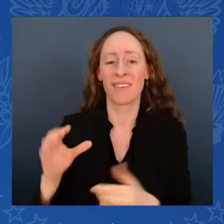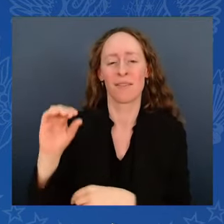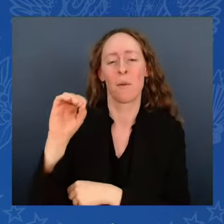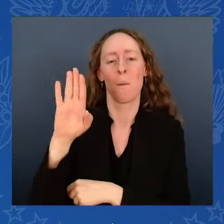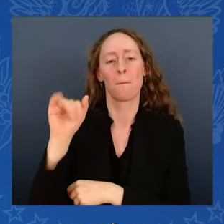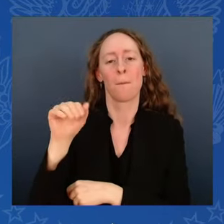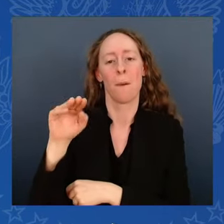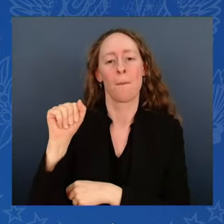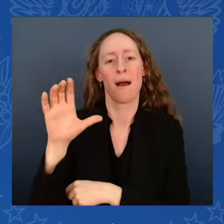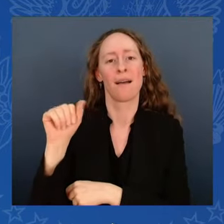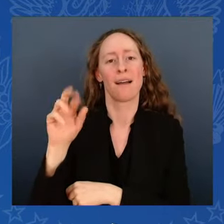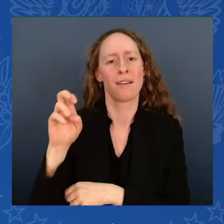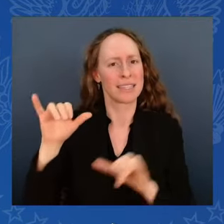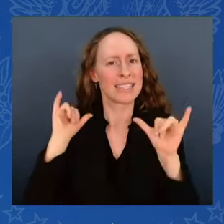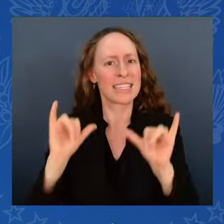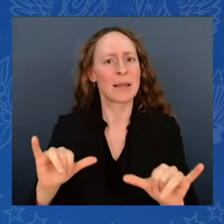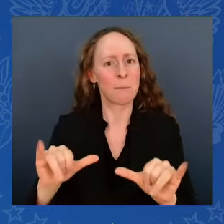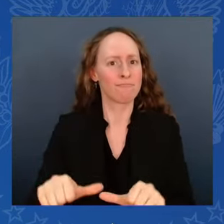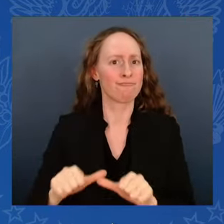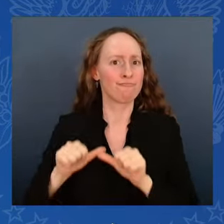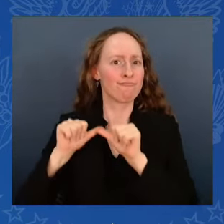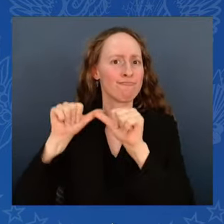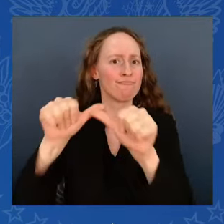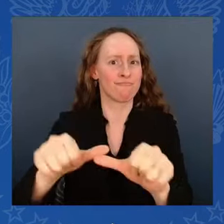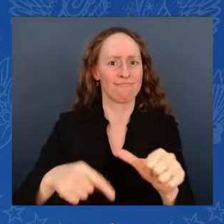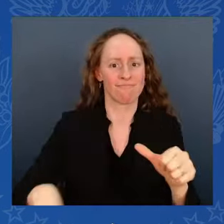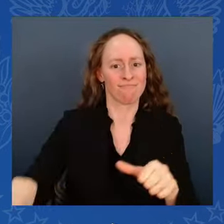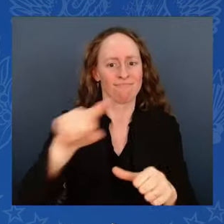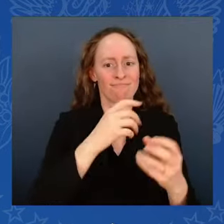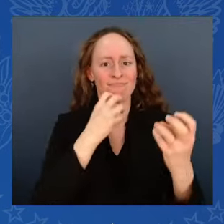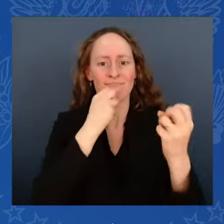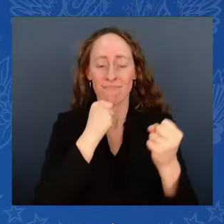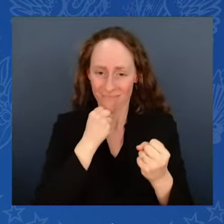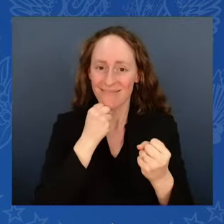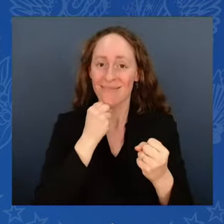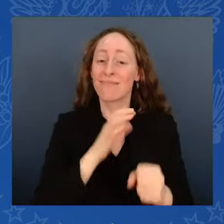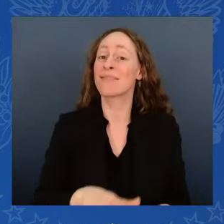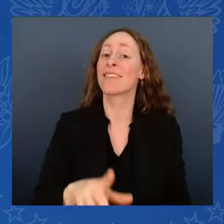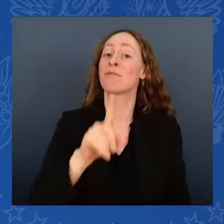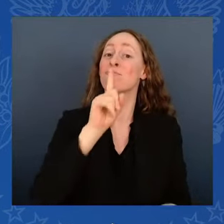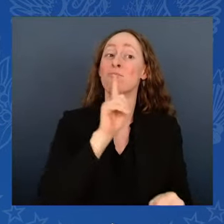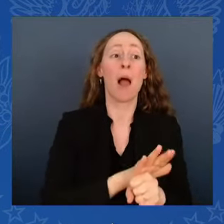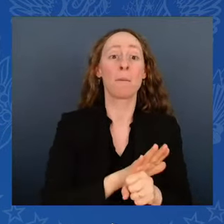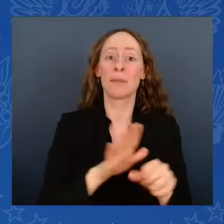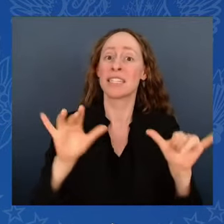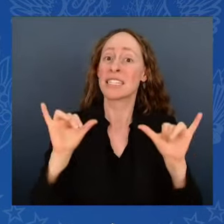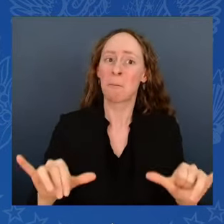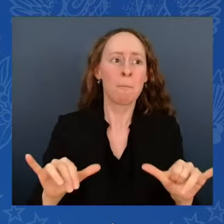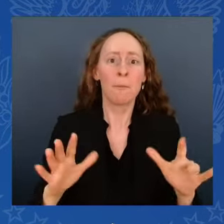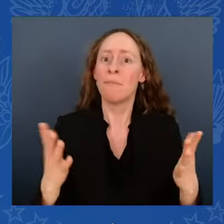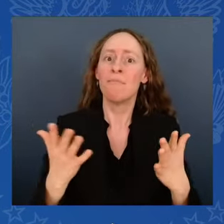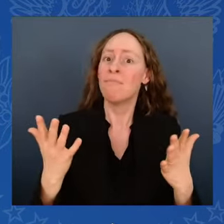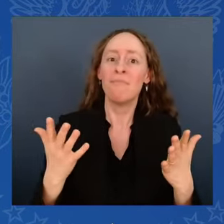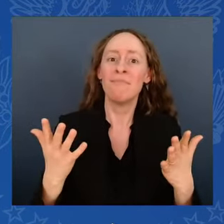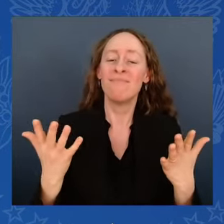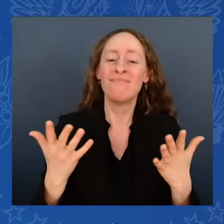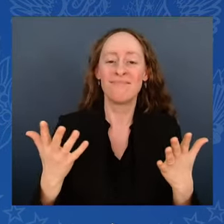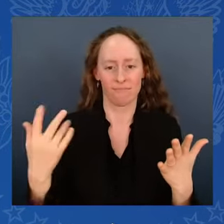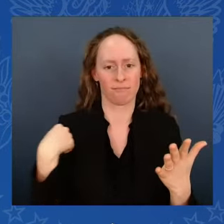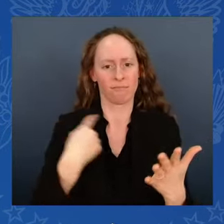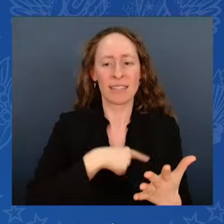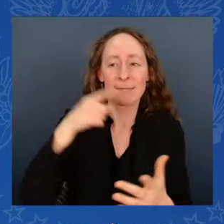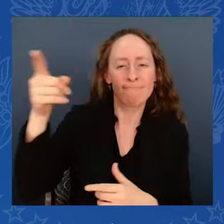Medicare the power to negotiate lower prescription drug prices, literally saving countless lives in underserved communities.